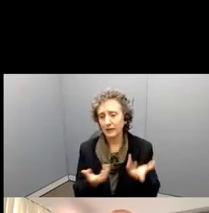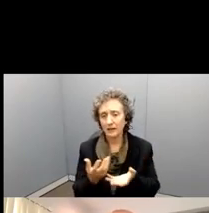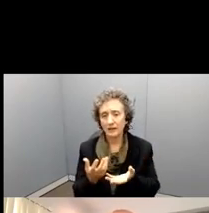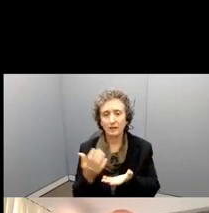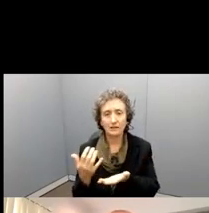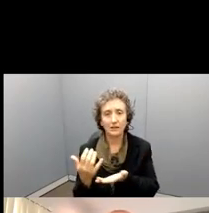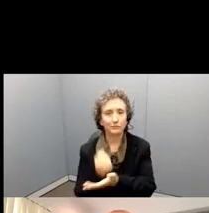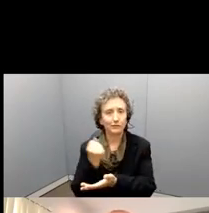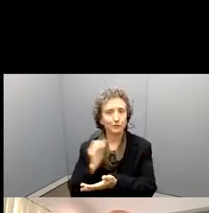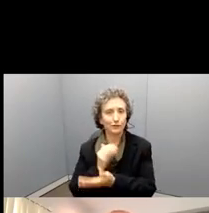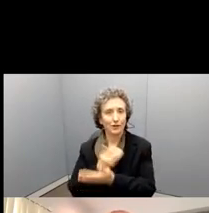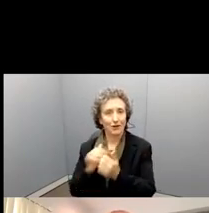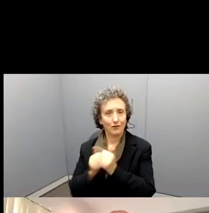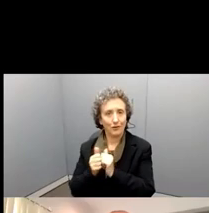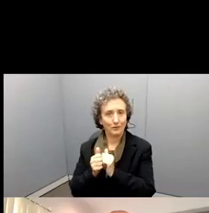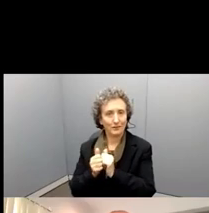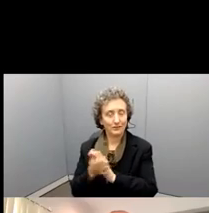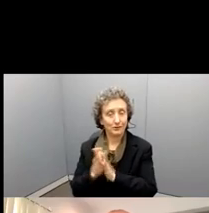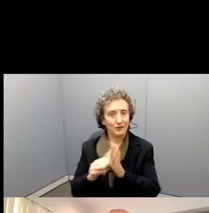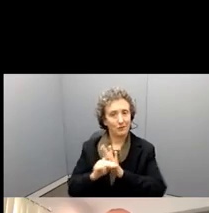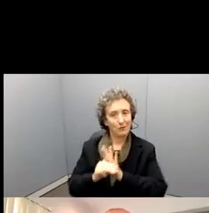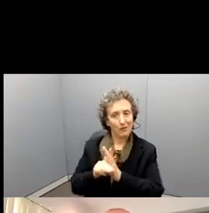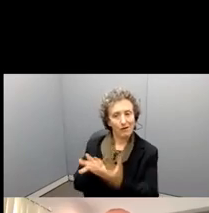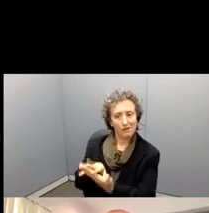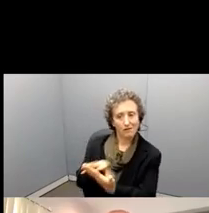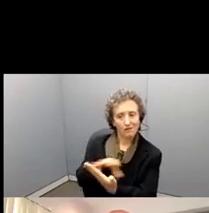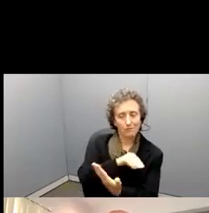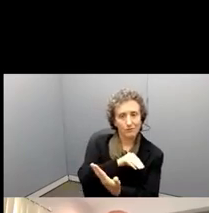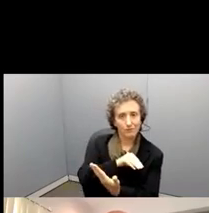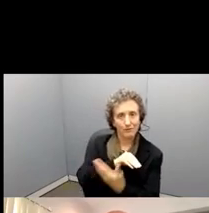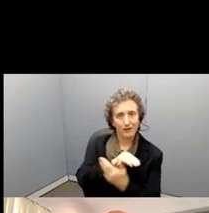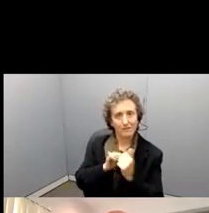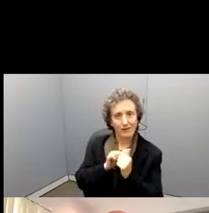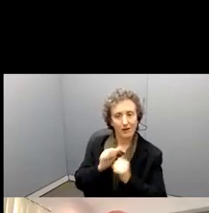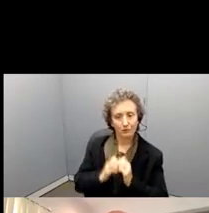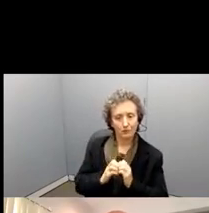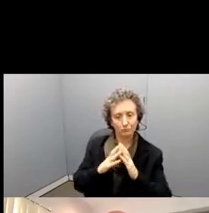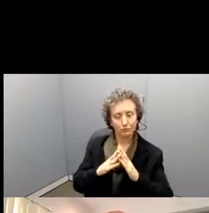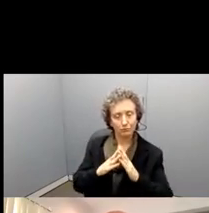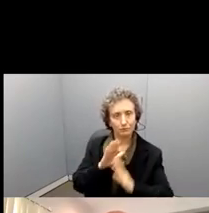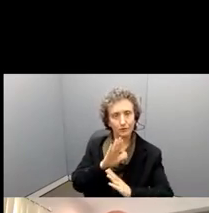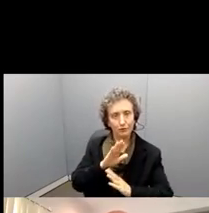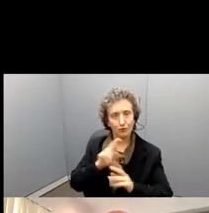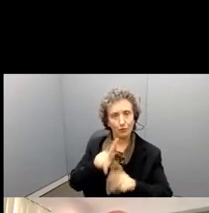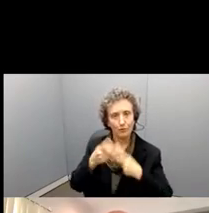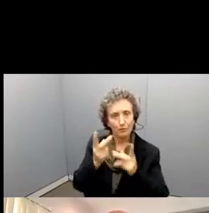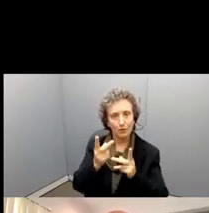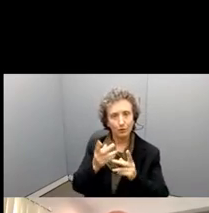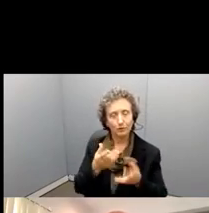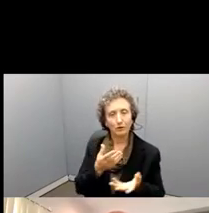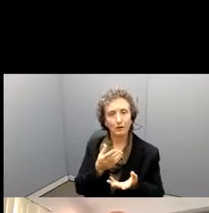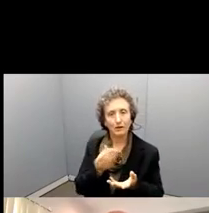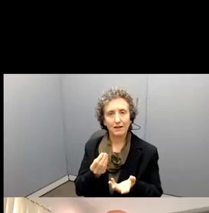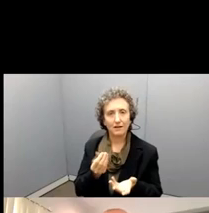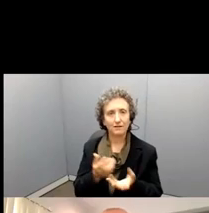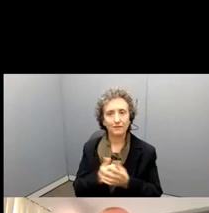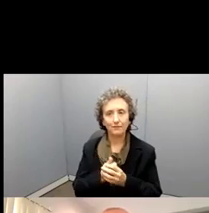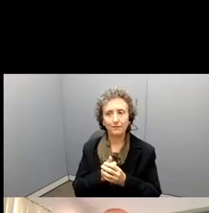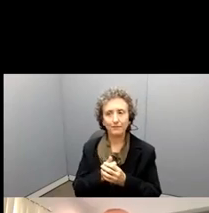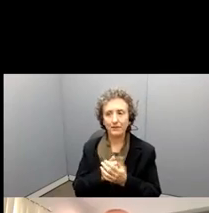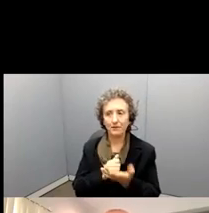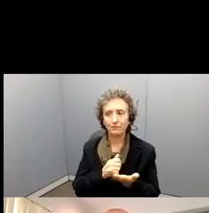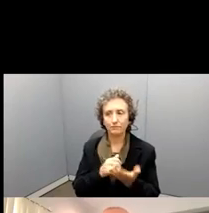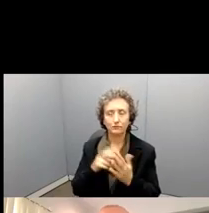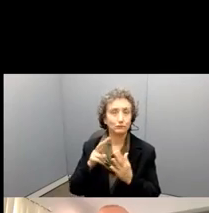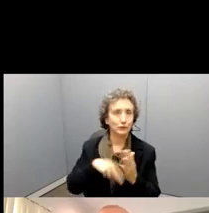models as to, um, how to put together your proposals, and, and you have others have, have read and re-read